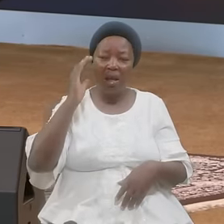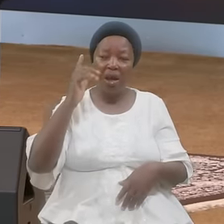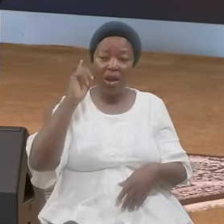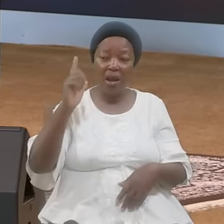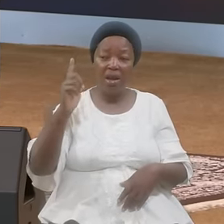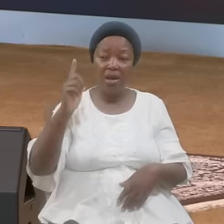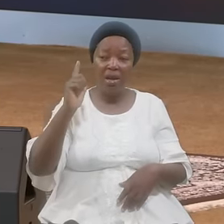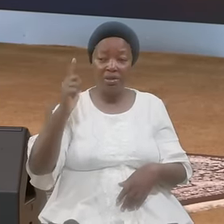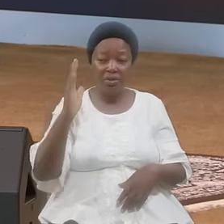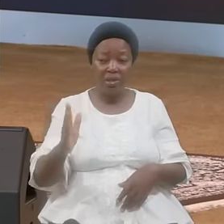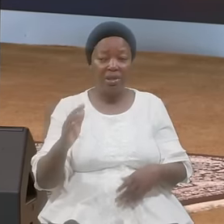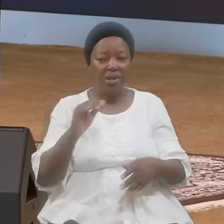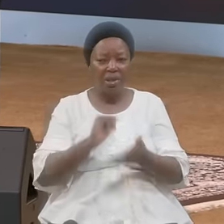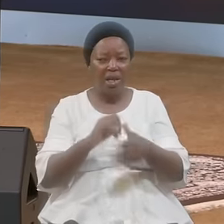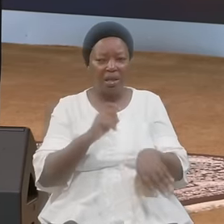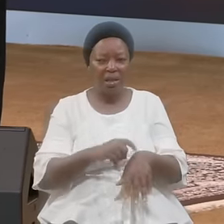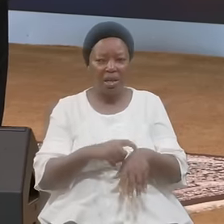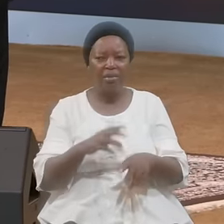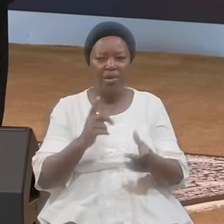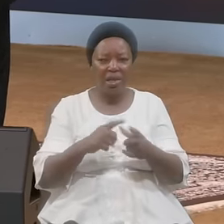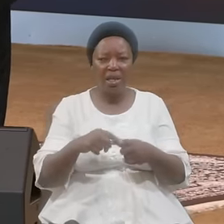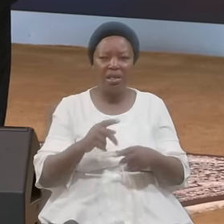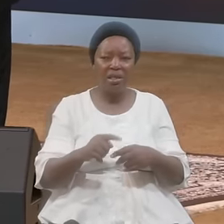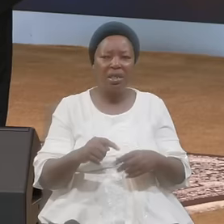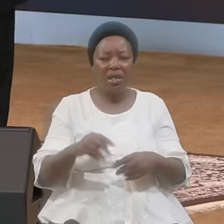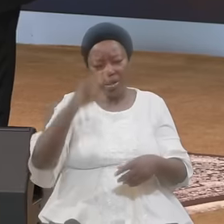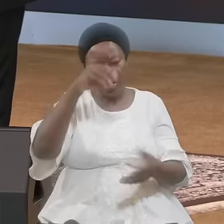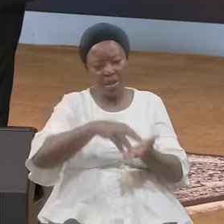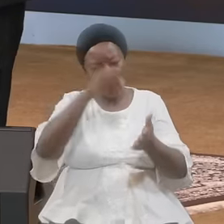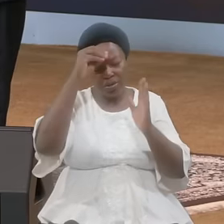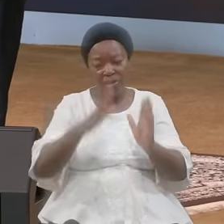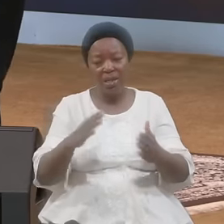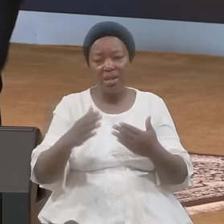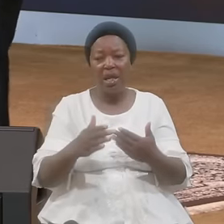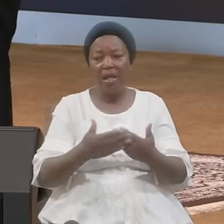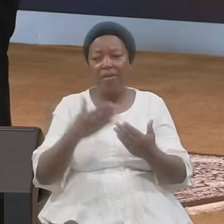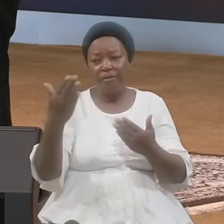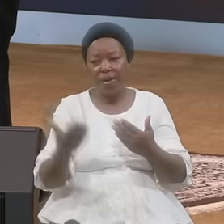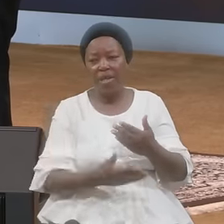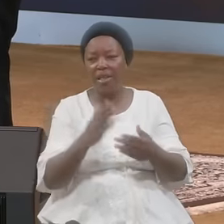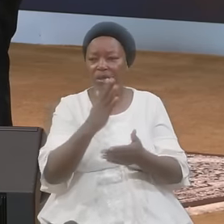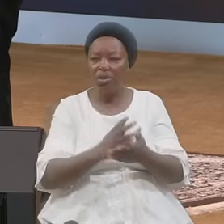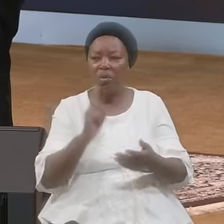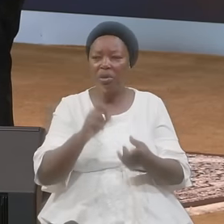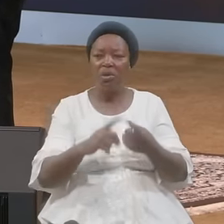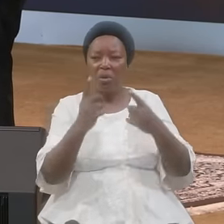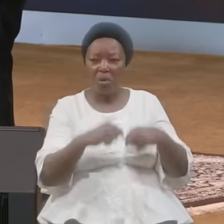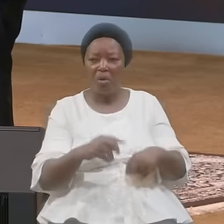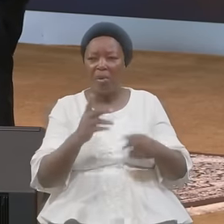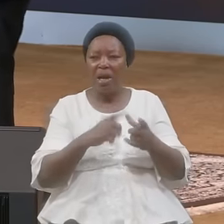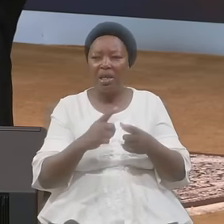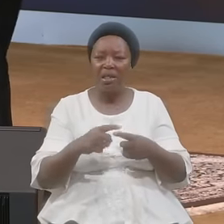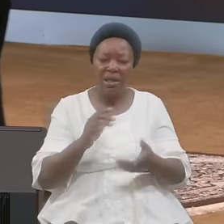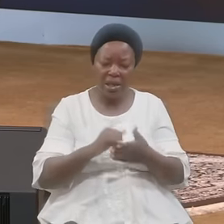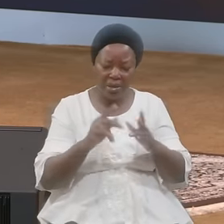The Students Invited Somebody To Come And You Know Give The